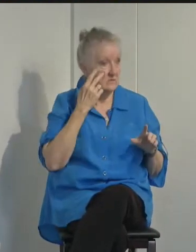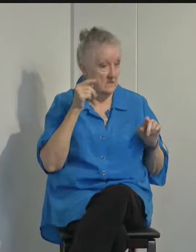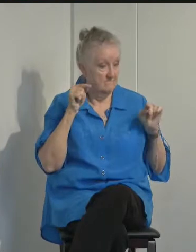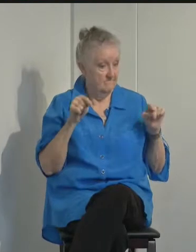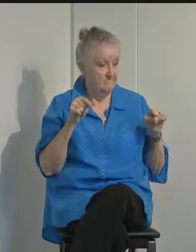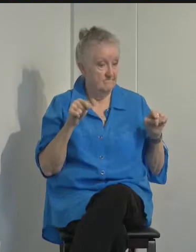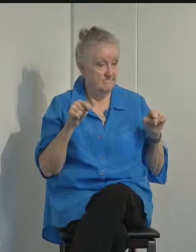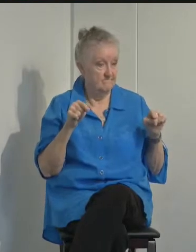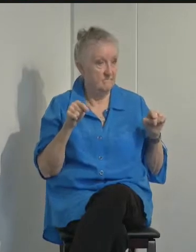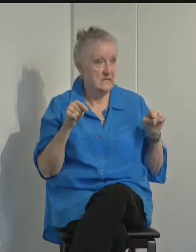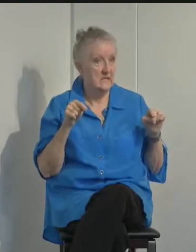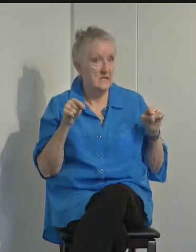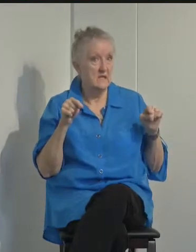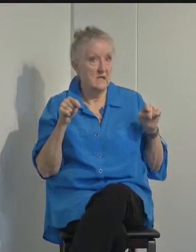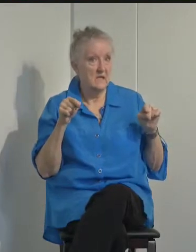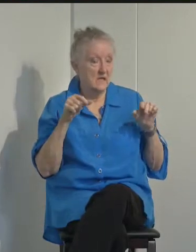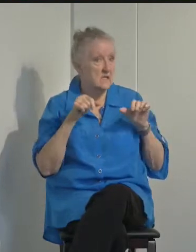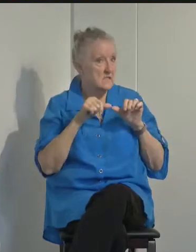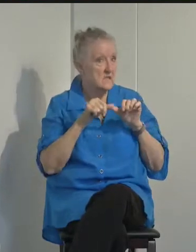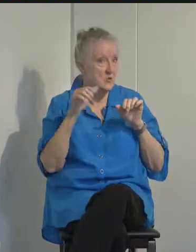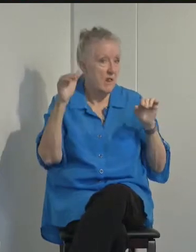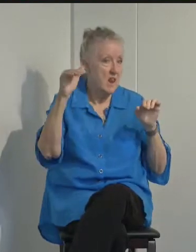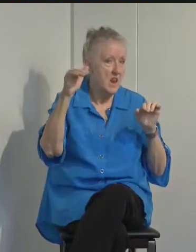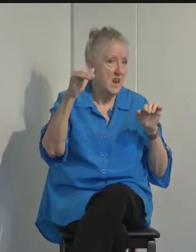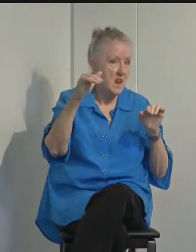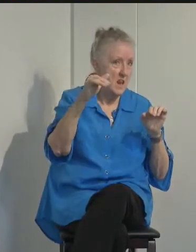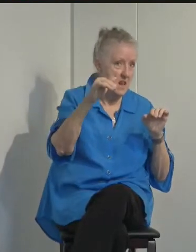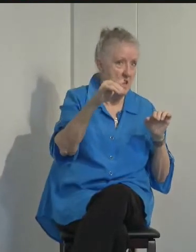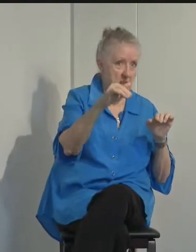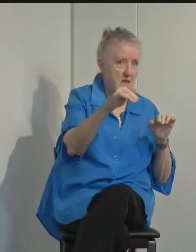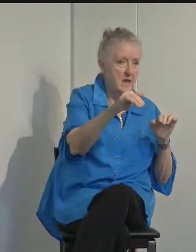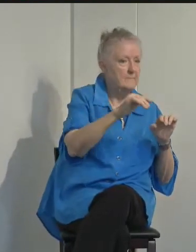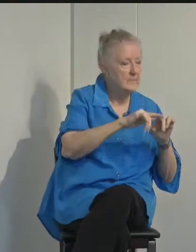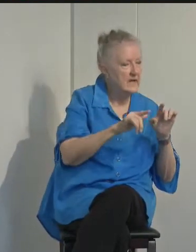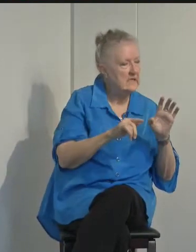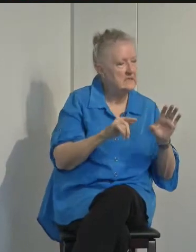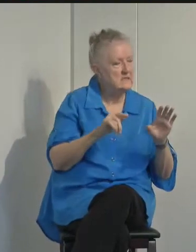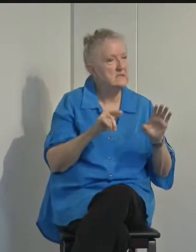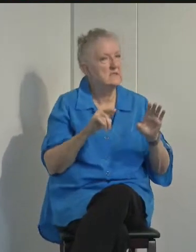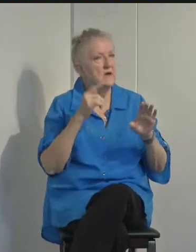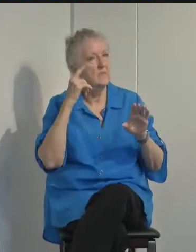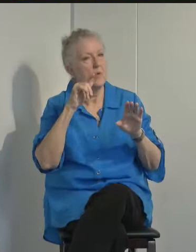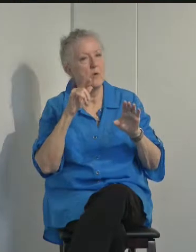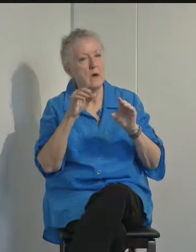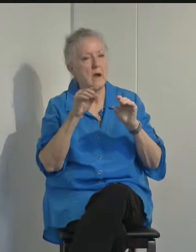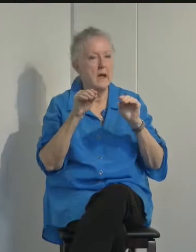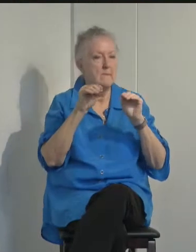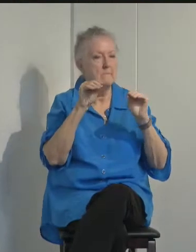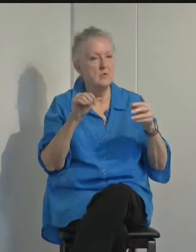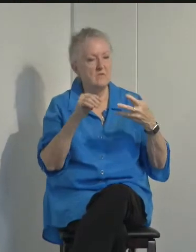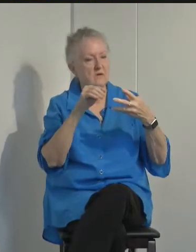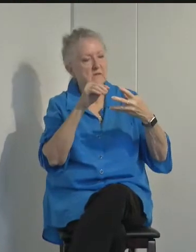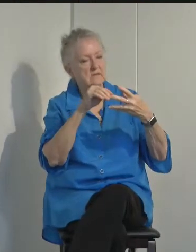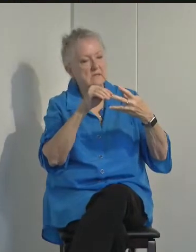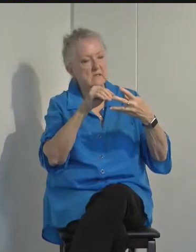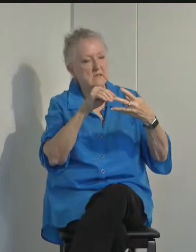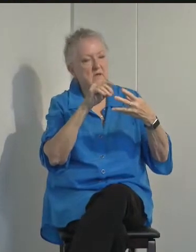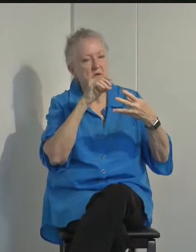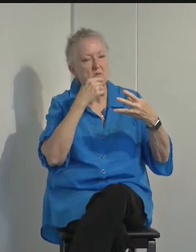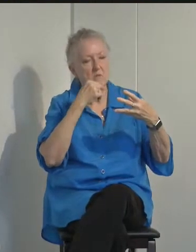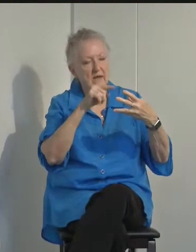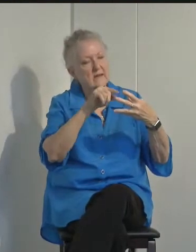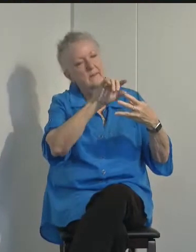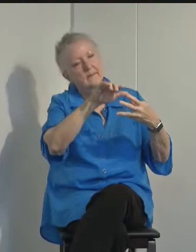continuing to see a downward trend. But in order for us to move to the less restrictive orange tier,